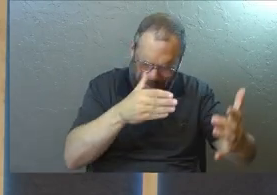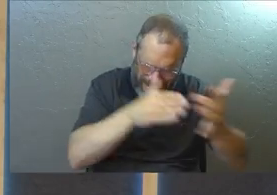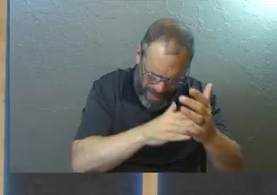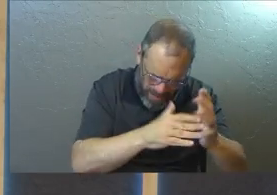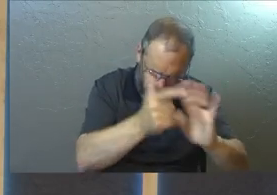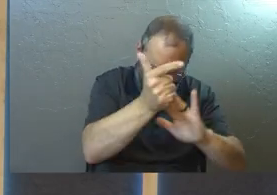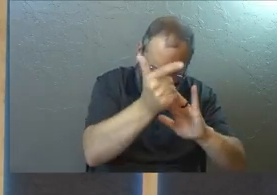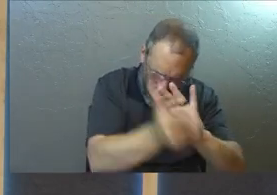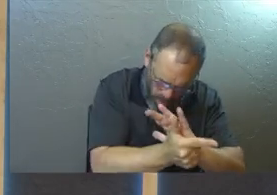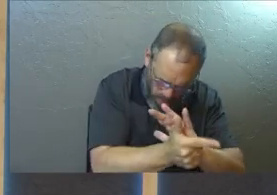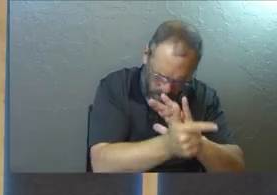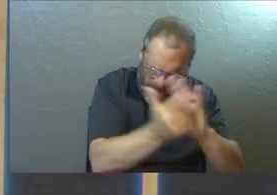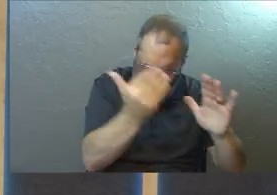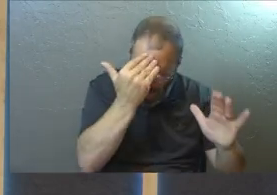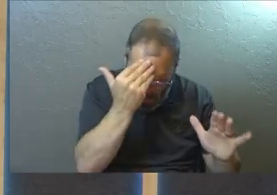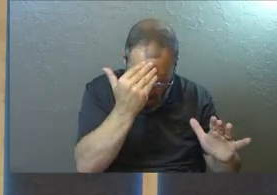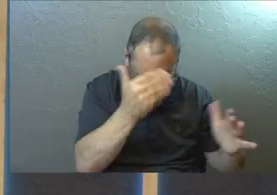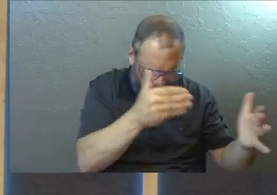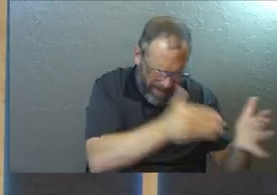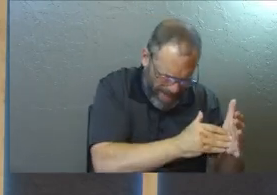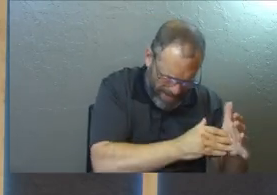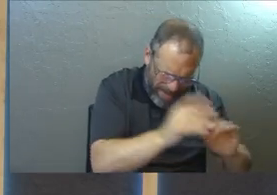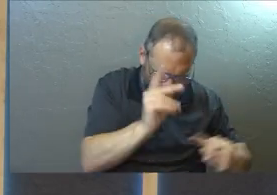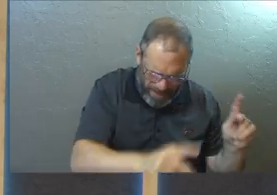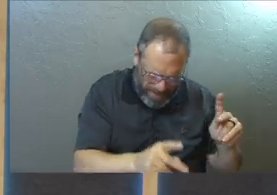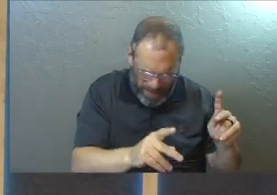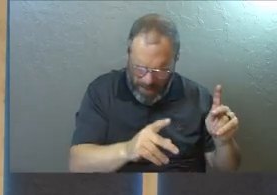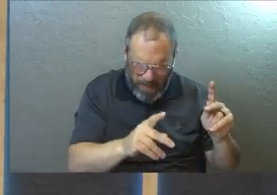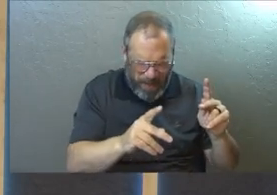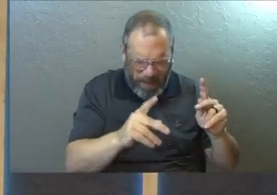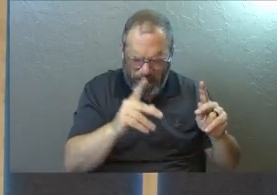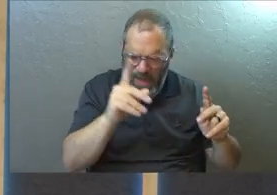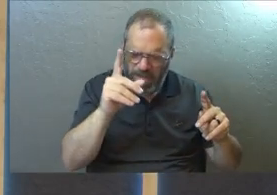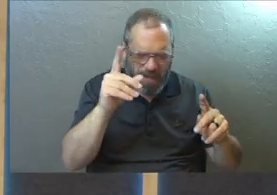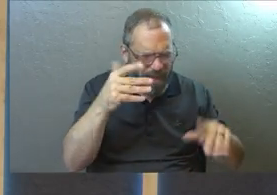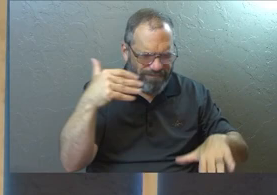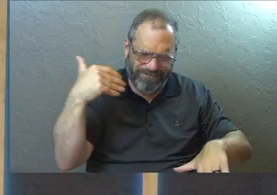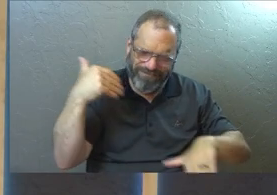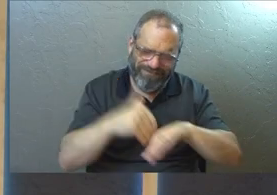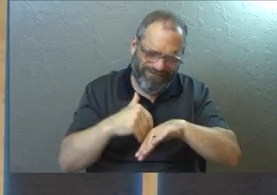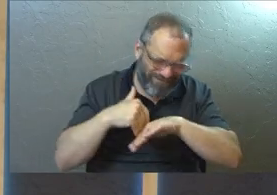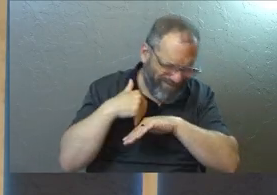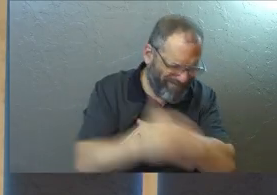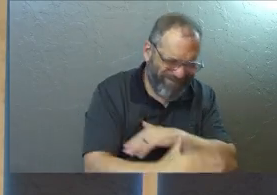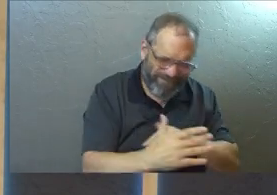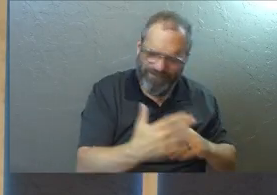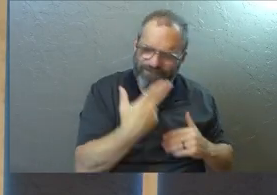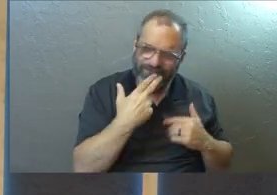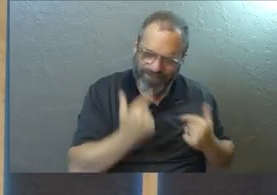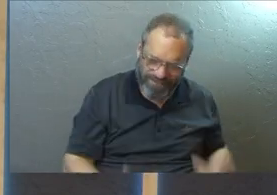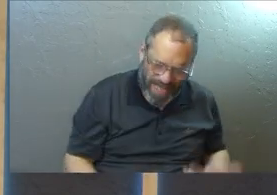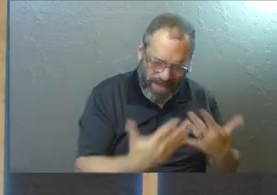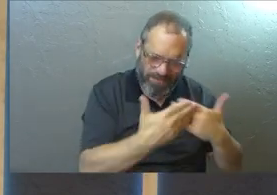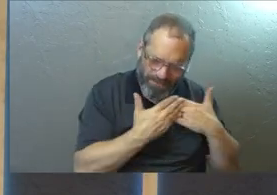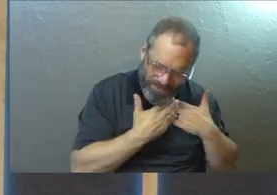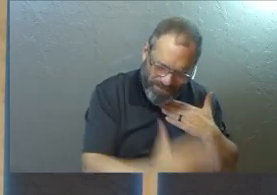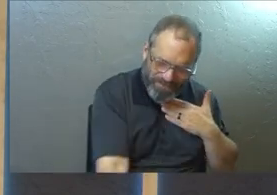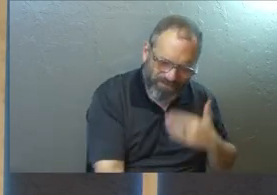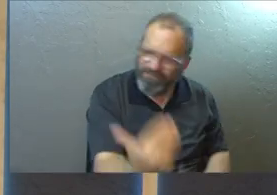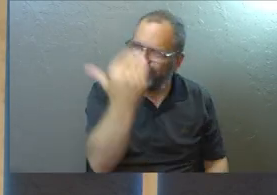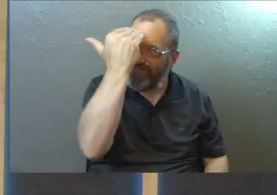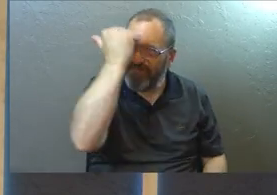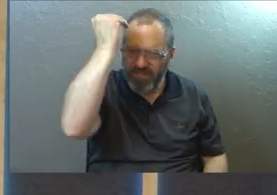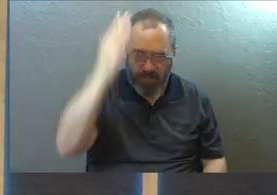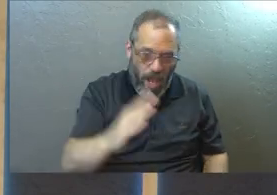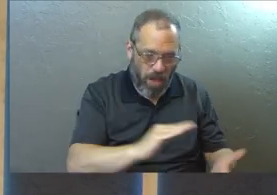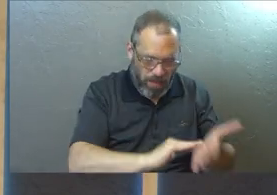his law, against the people I loved, was enough to get me straight to hell. I knew it. I